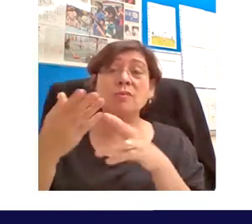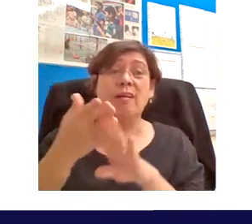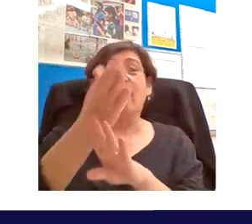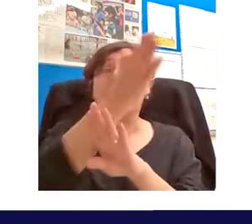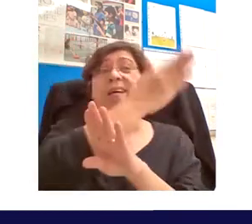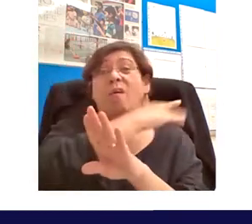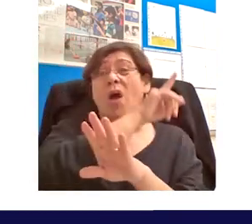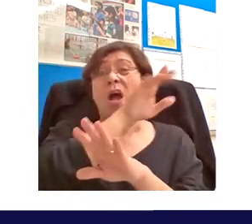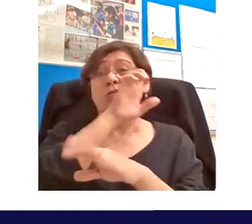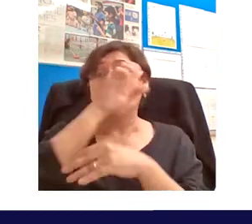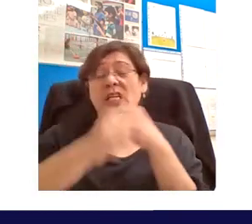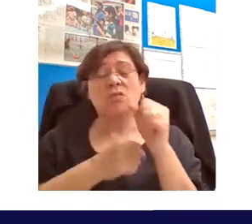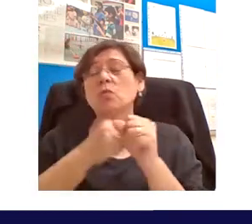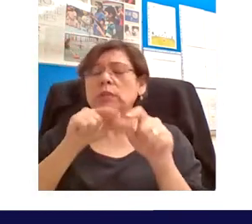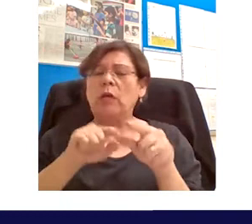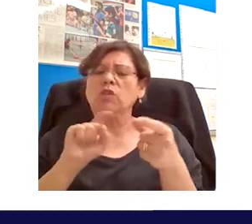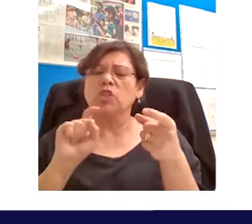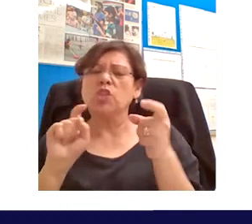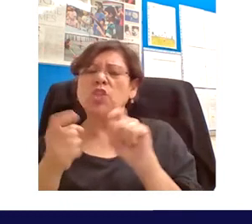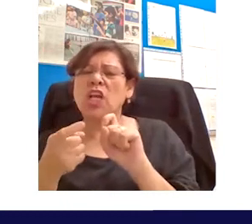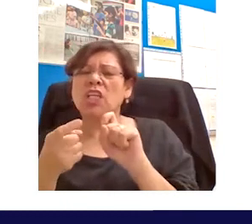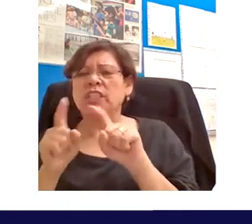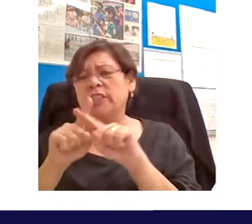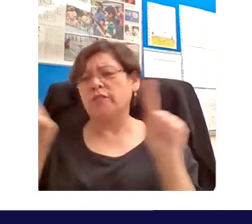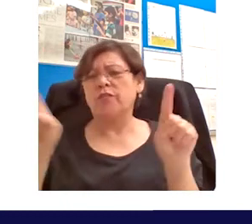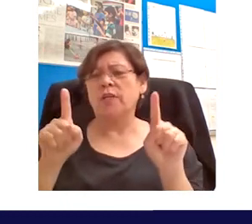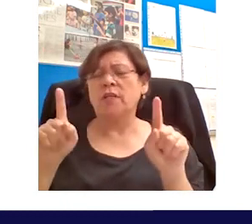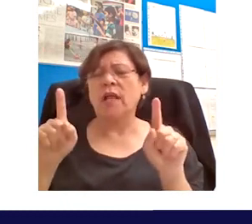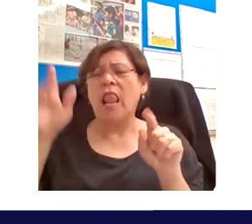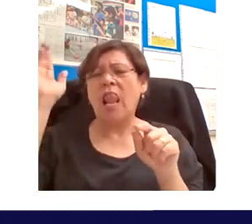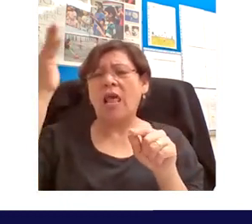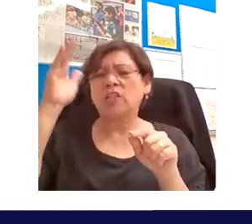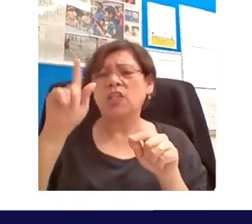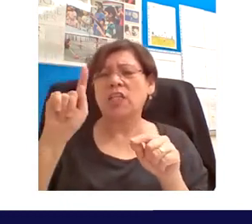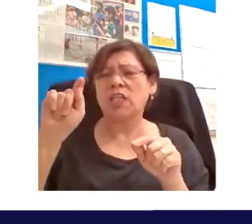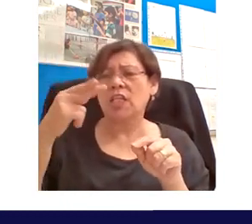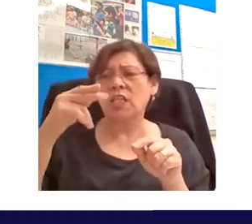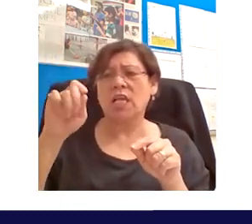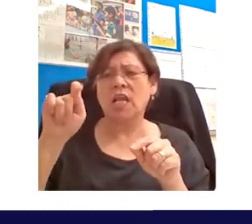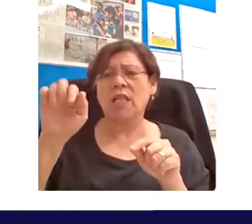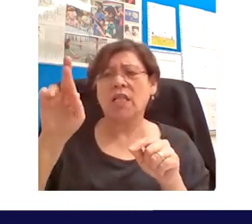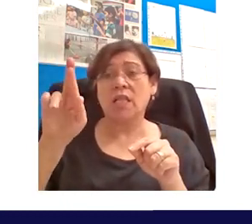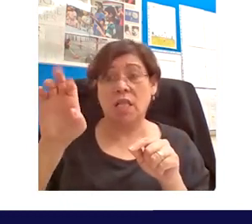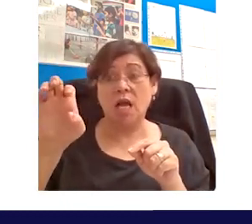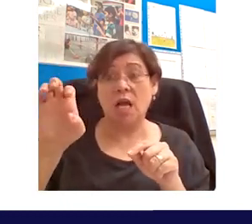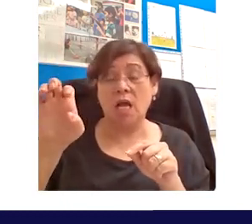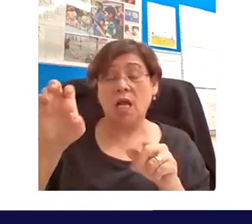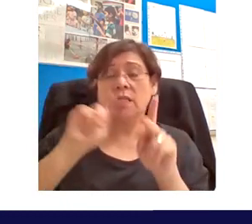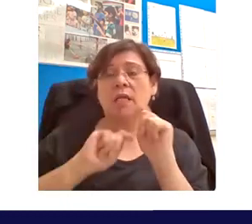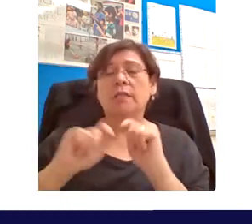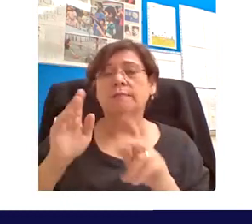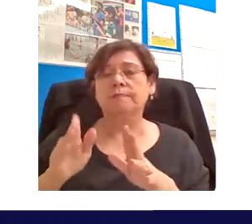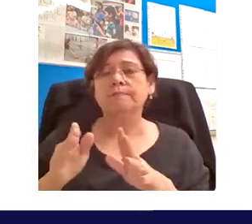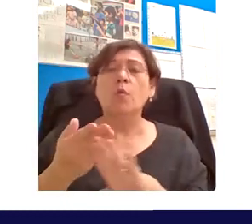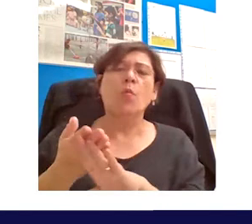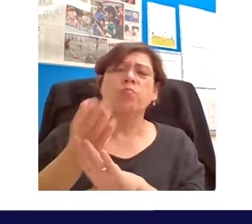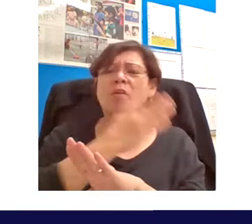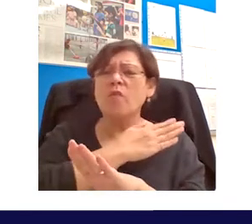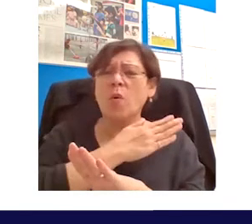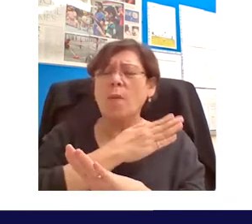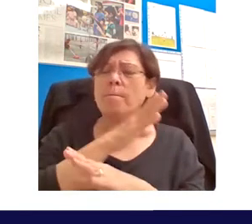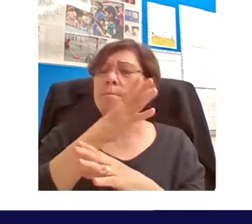we can reconstruct the sort of academic practices which which took place. What is preserved from the past and